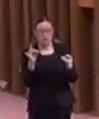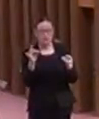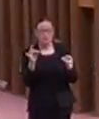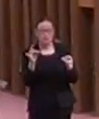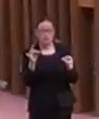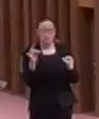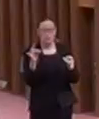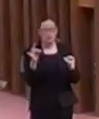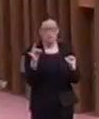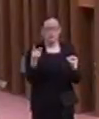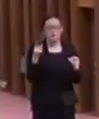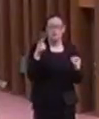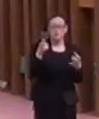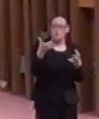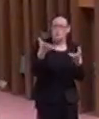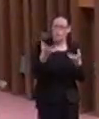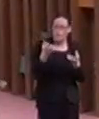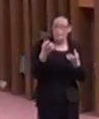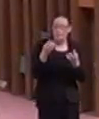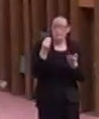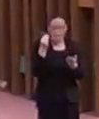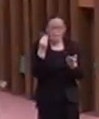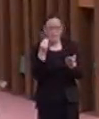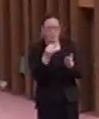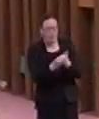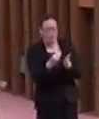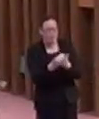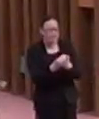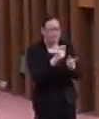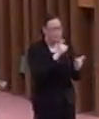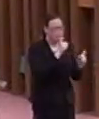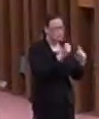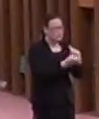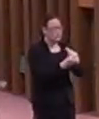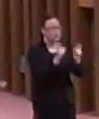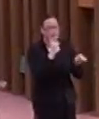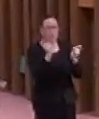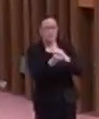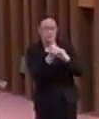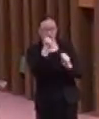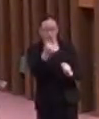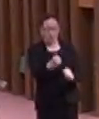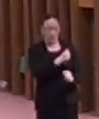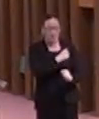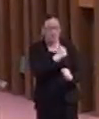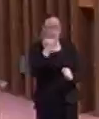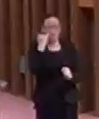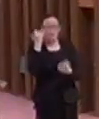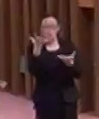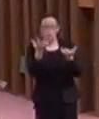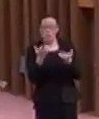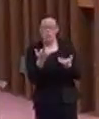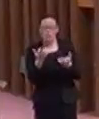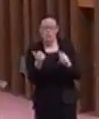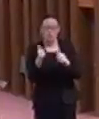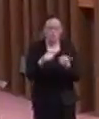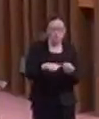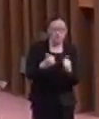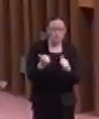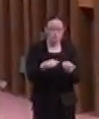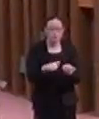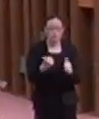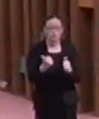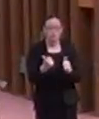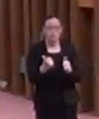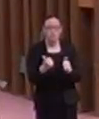a money makeover, a change in your attitude, if you want to be baptized, or become a member of Emmanuel,